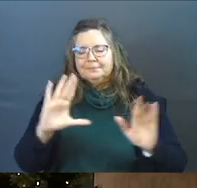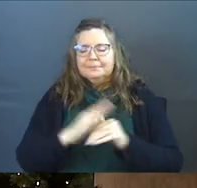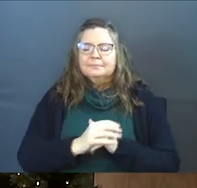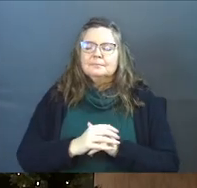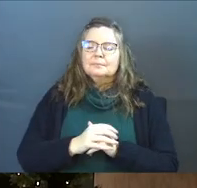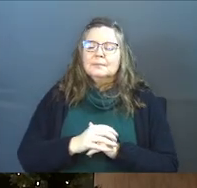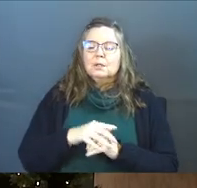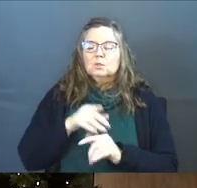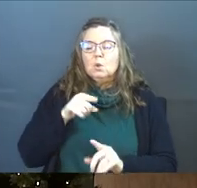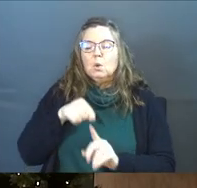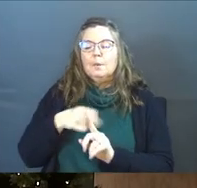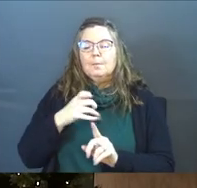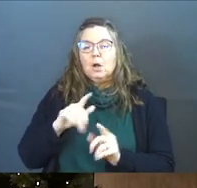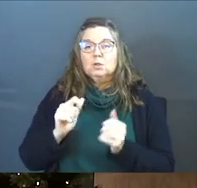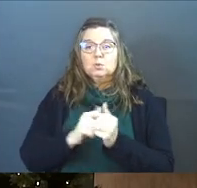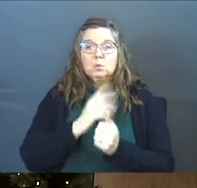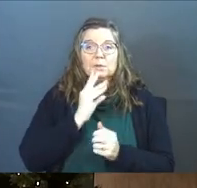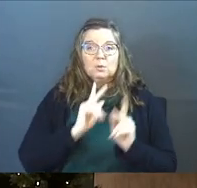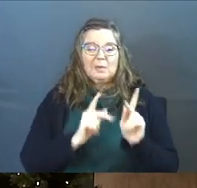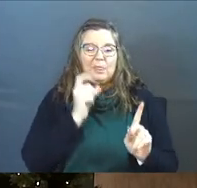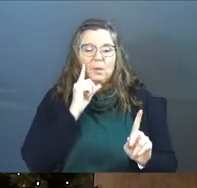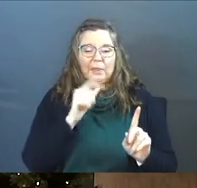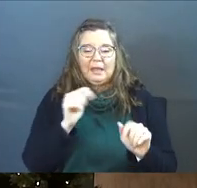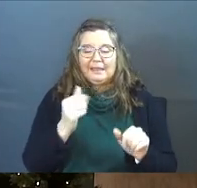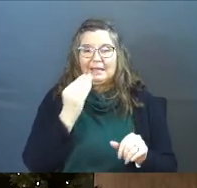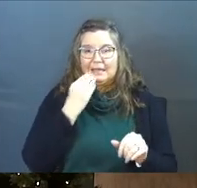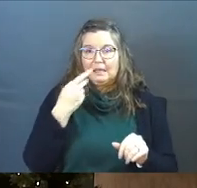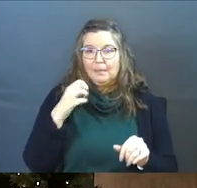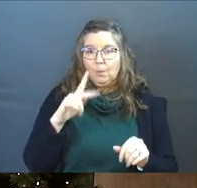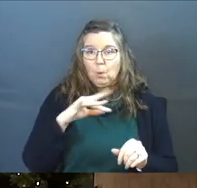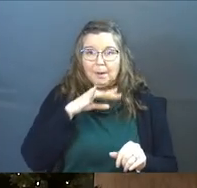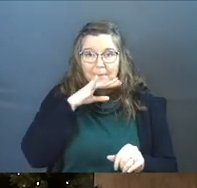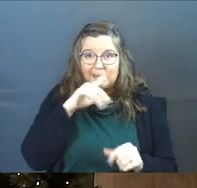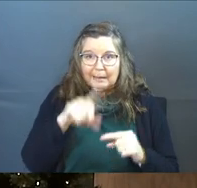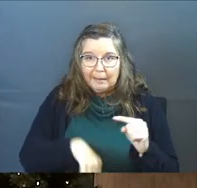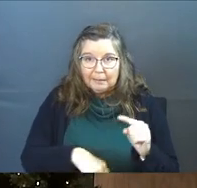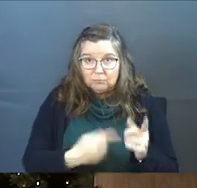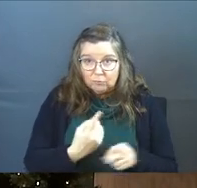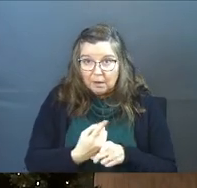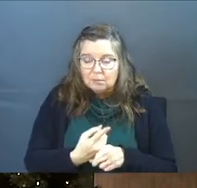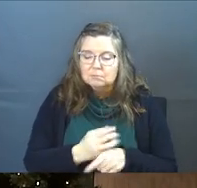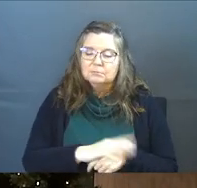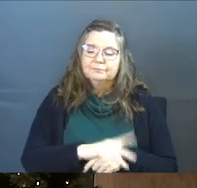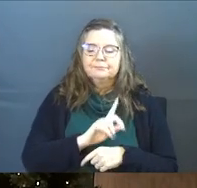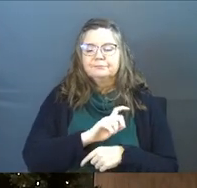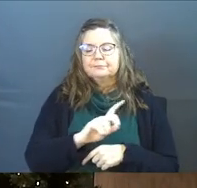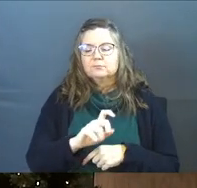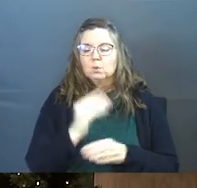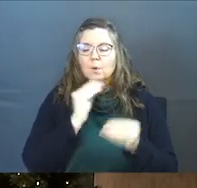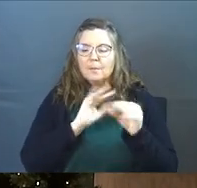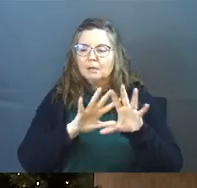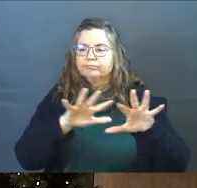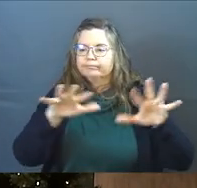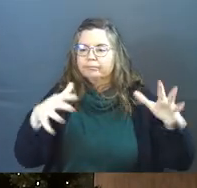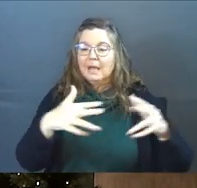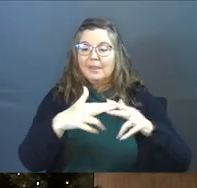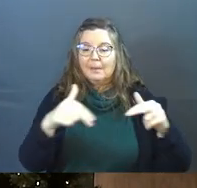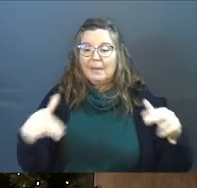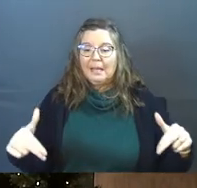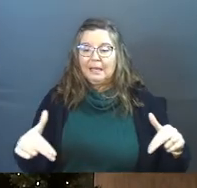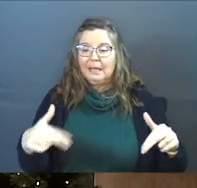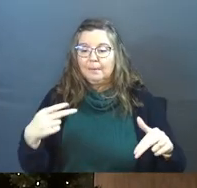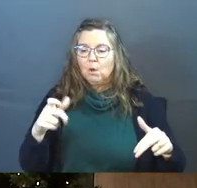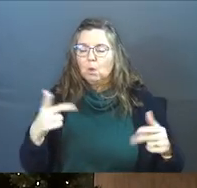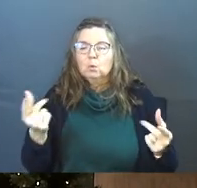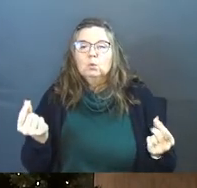So he's with Jewish people and Jewish people don't think that they can eat pork, right? So you go to the buffet and there's bacon at the